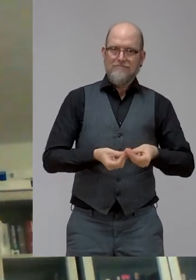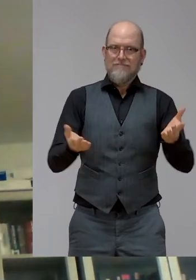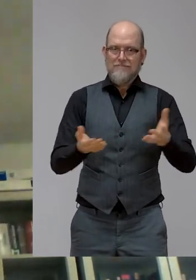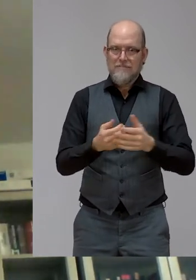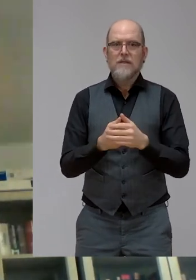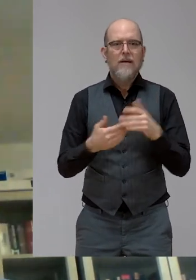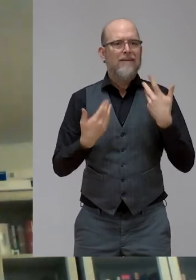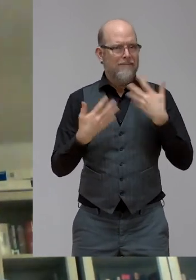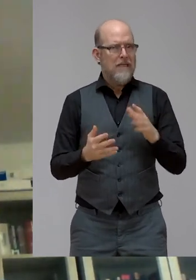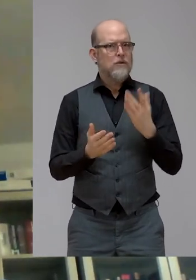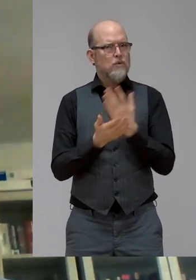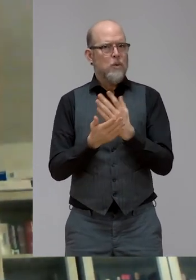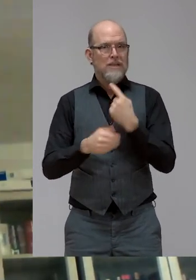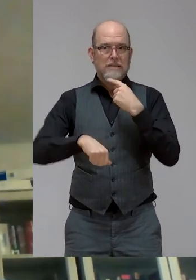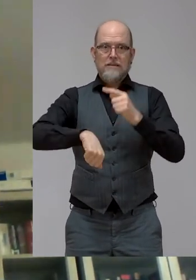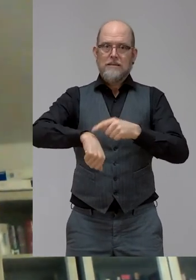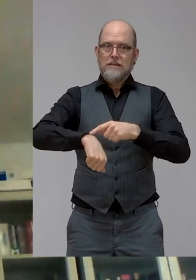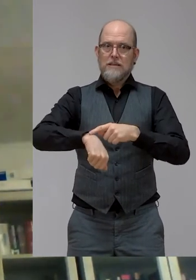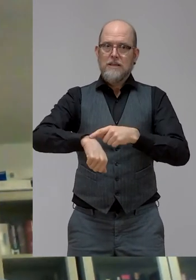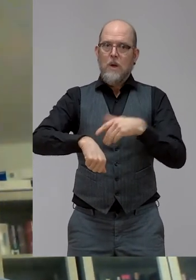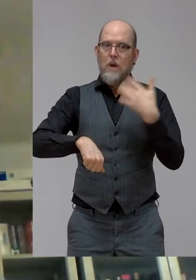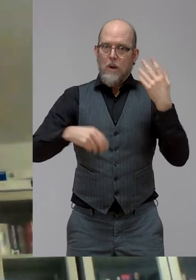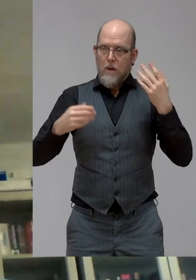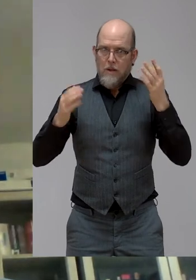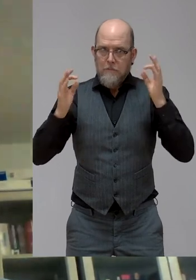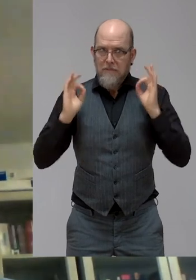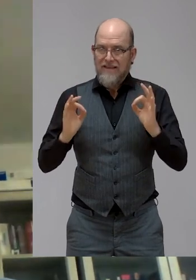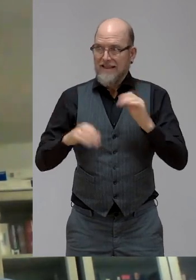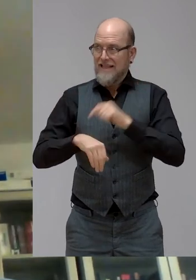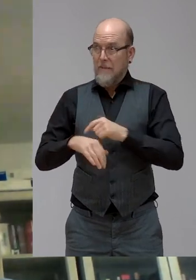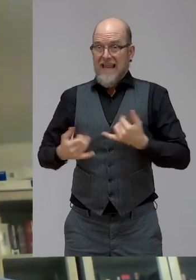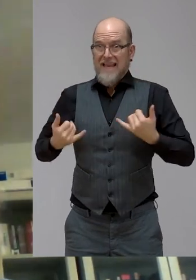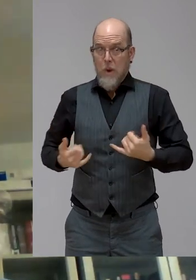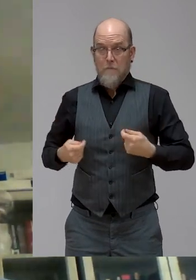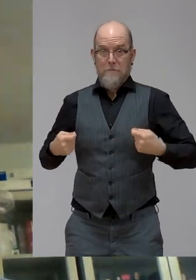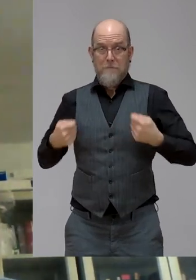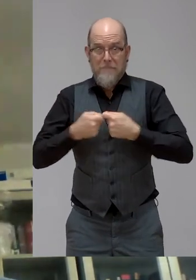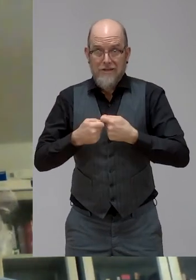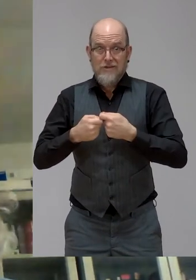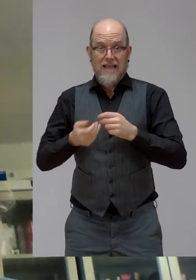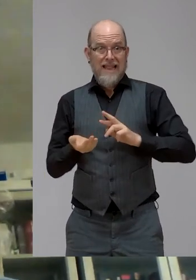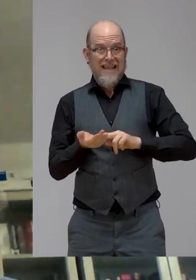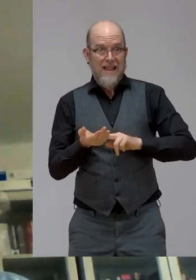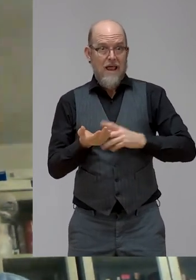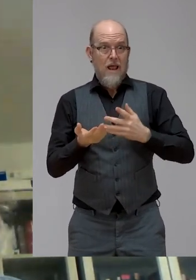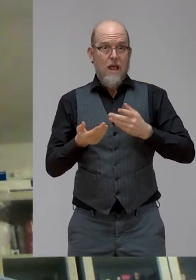timeliness is important. We decided to zoom in on the digital economy when the pandemic came. just felt